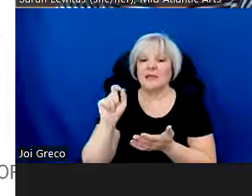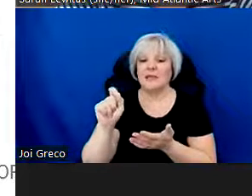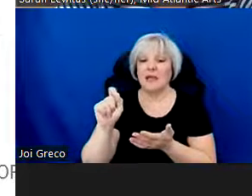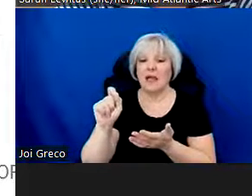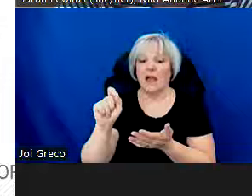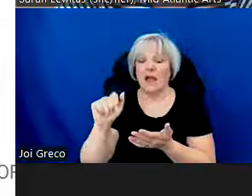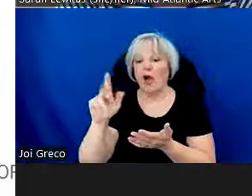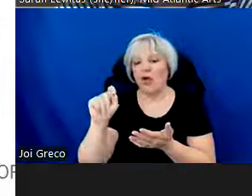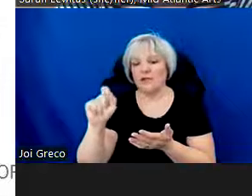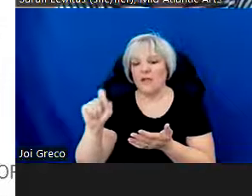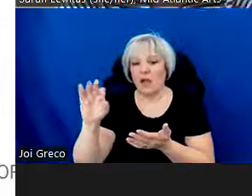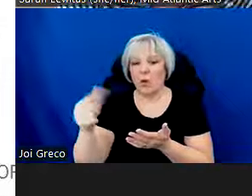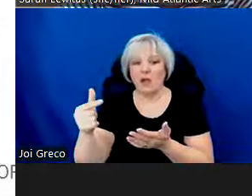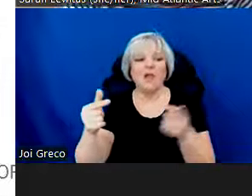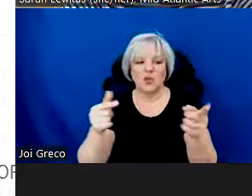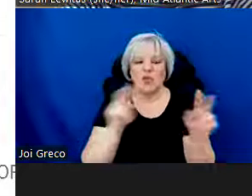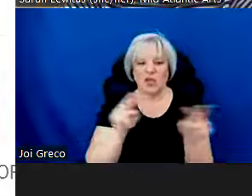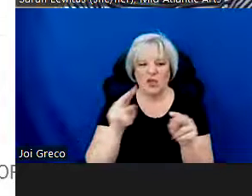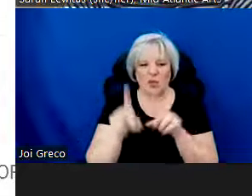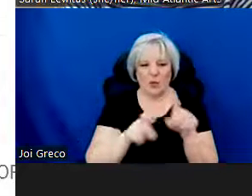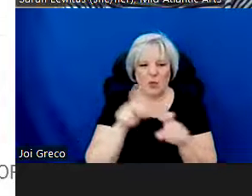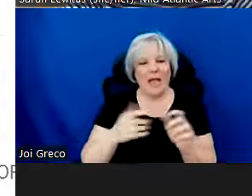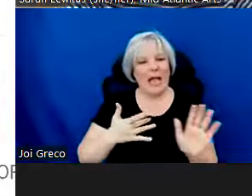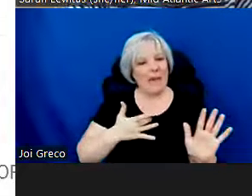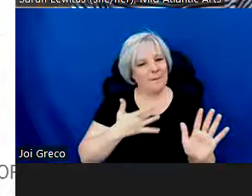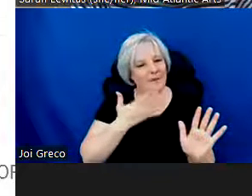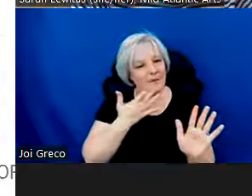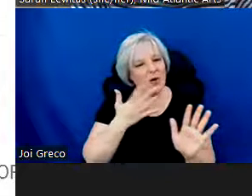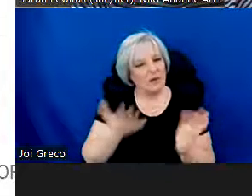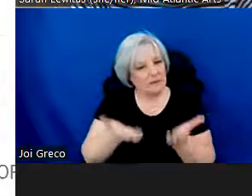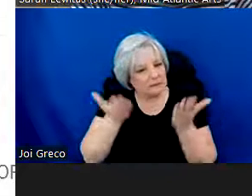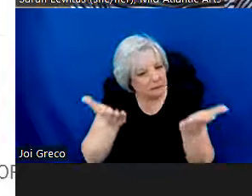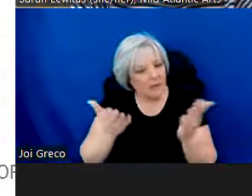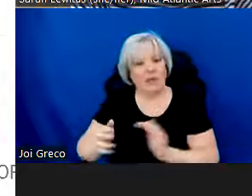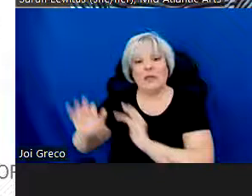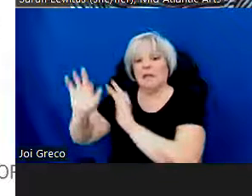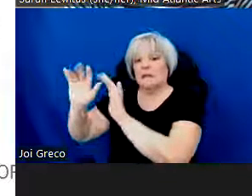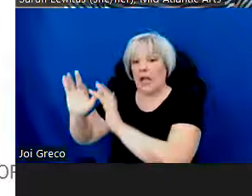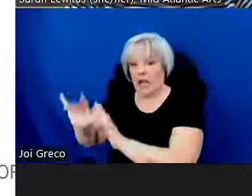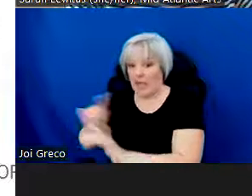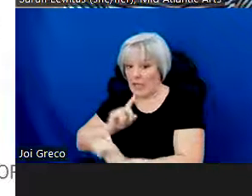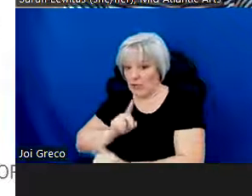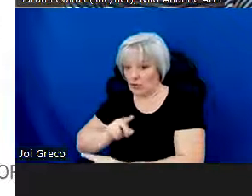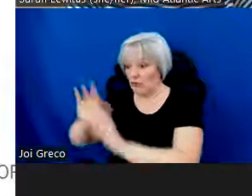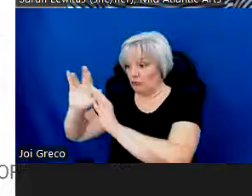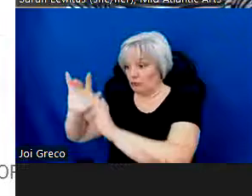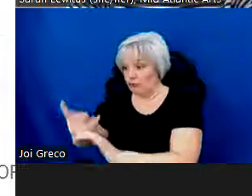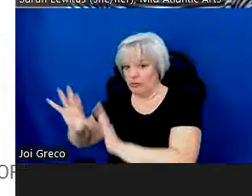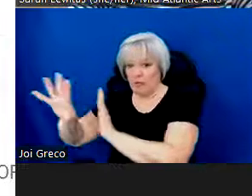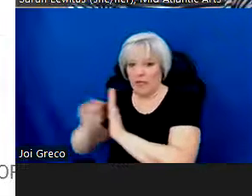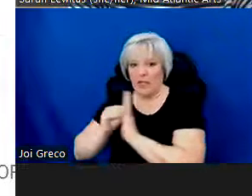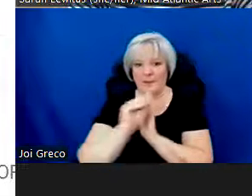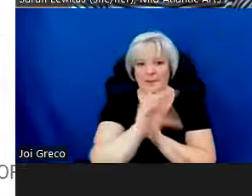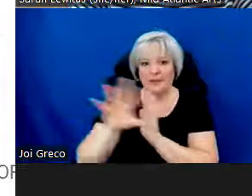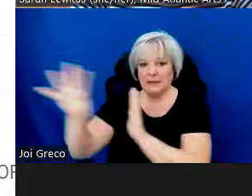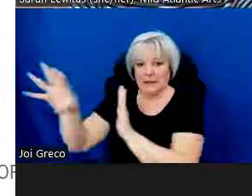I recommend that you draft this writing in another document and copy and paste it into the portal. You can save your work in